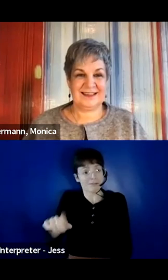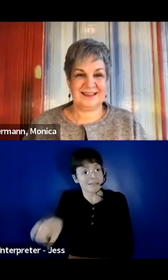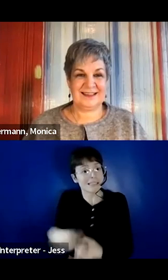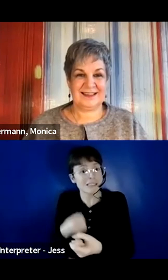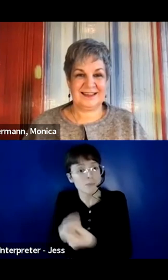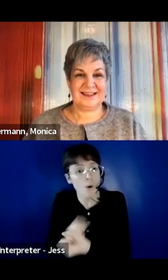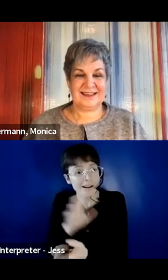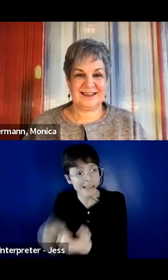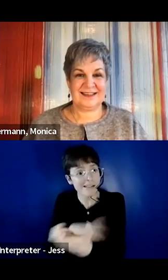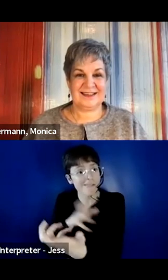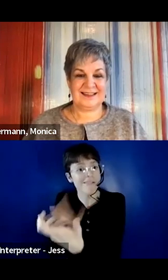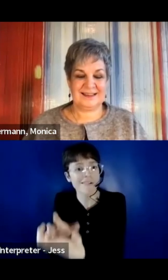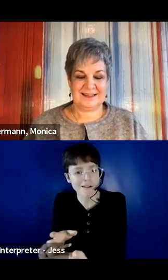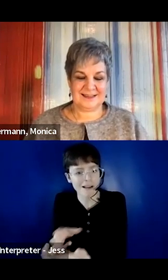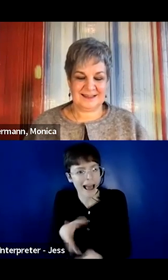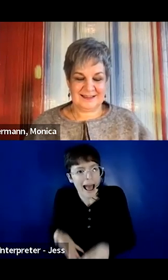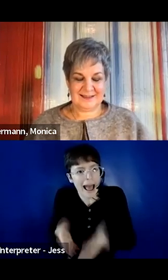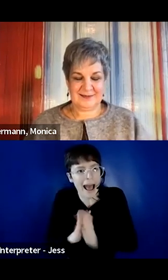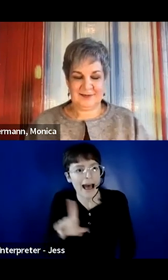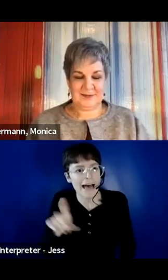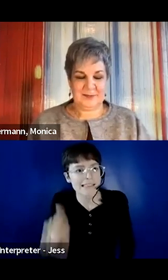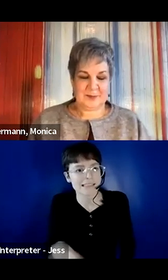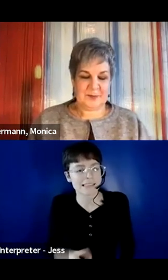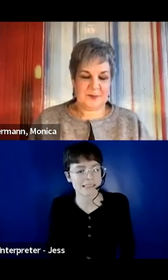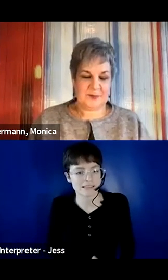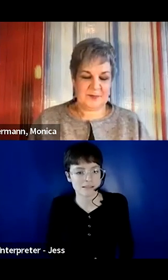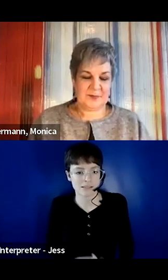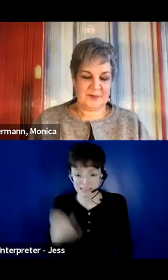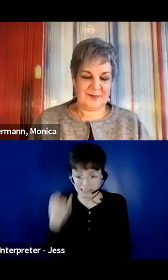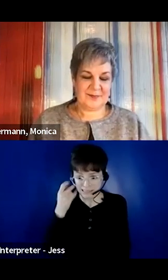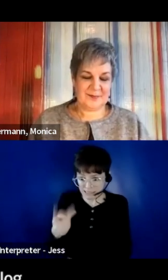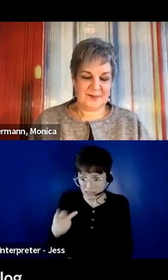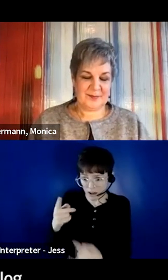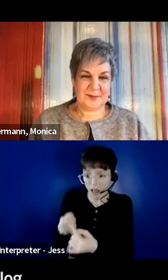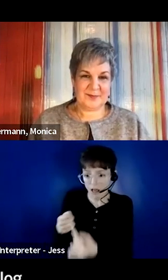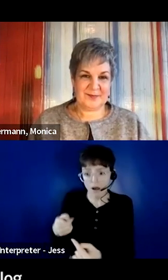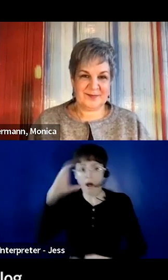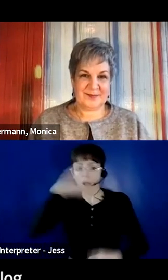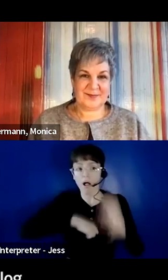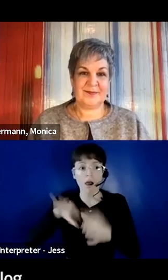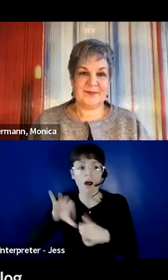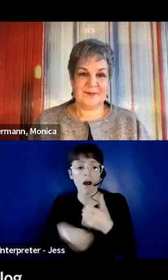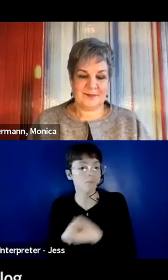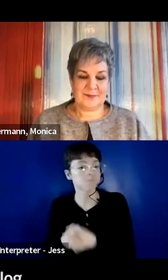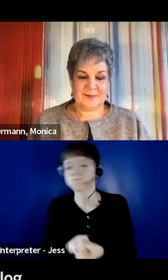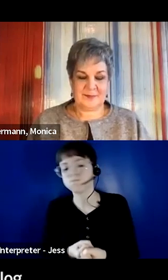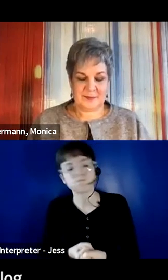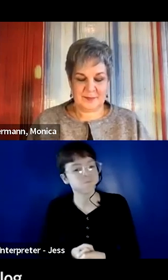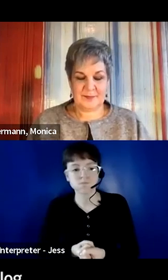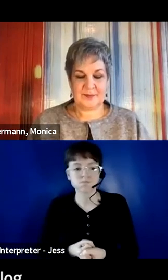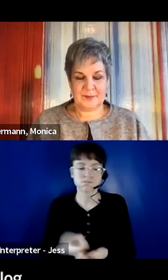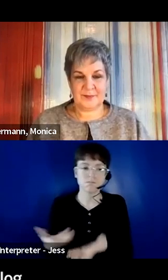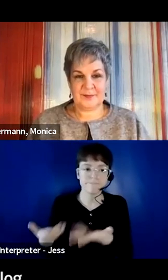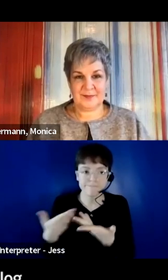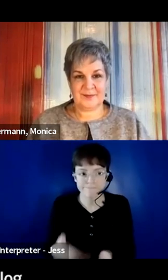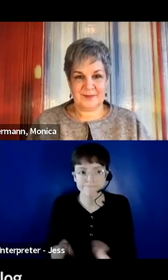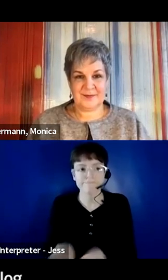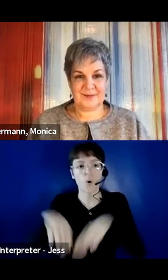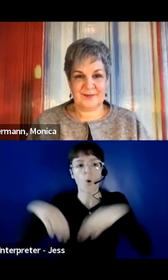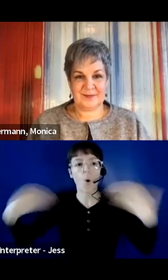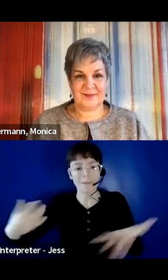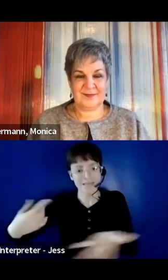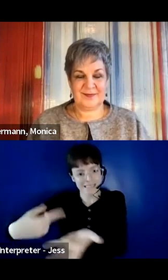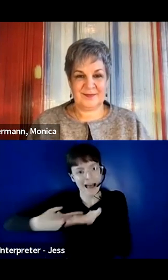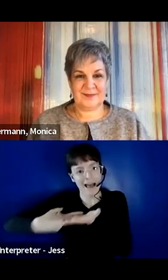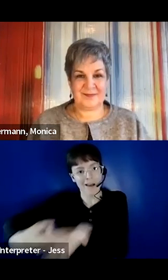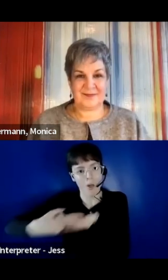otherwise, if you see them struggling, don't just make assumptions, you know, have an opportunity to have a real open and authentic dialogue with these various people.